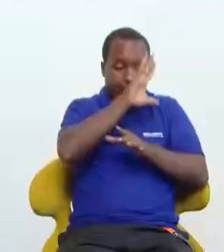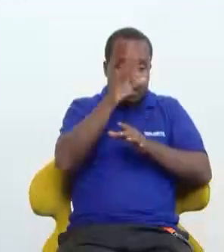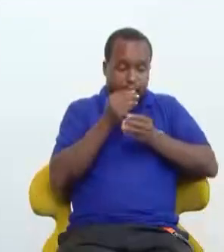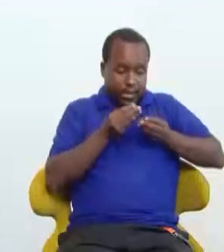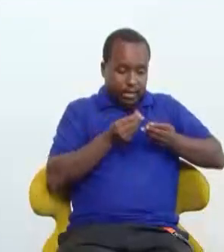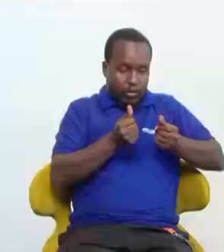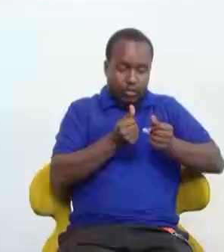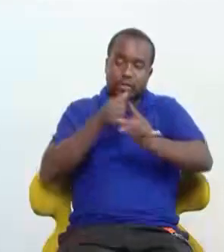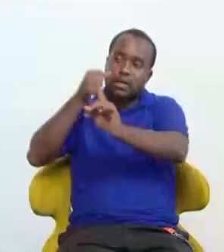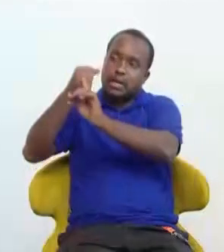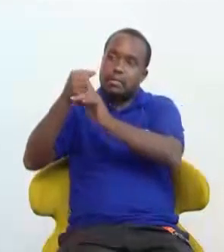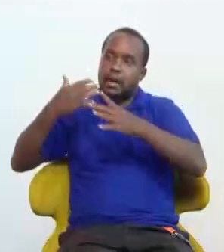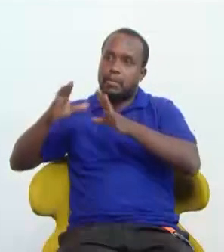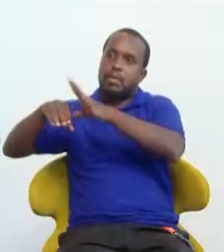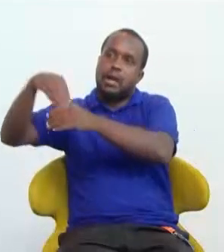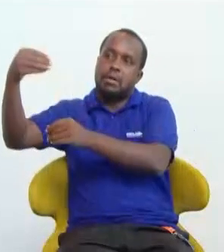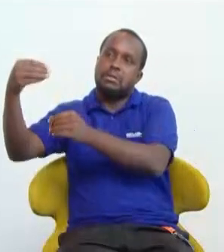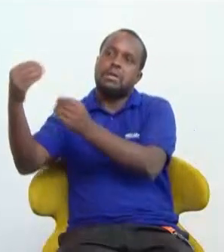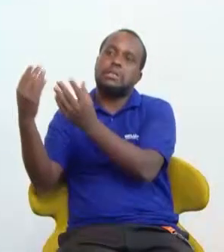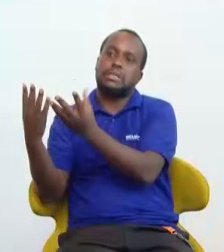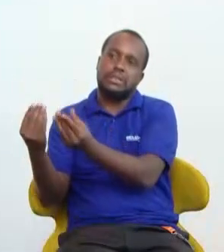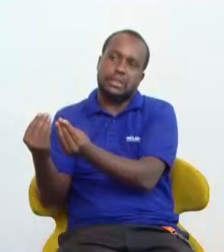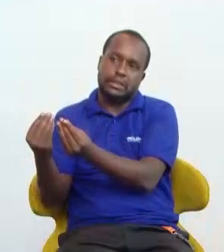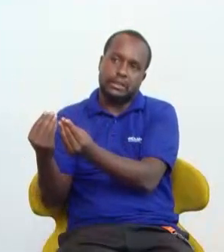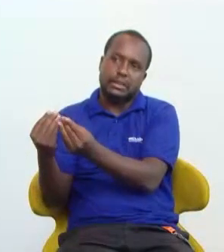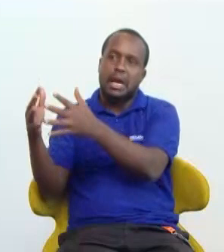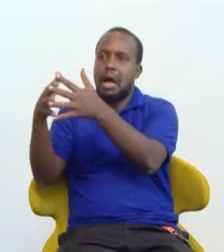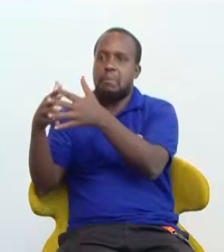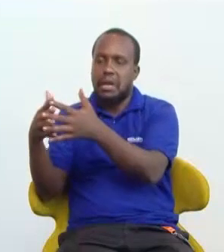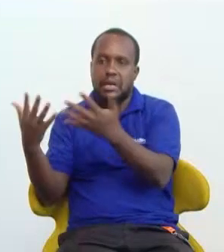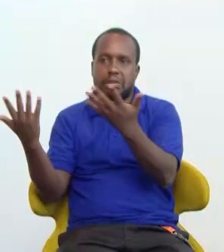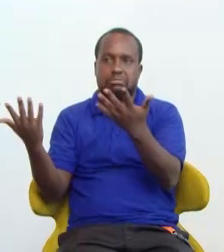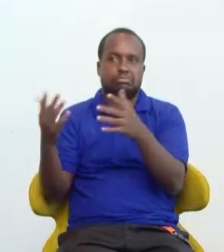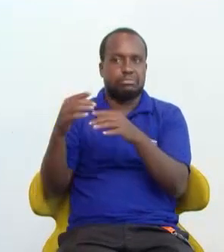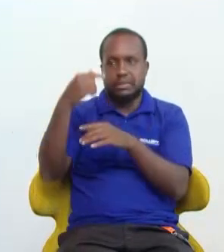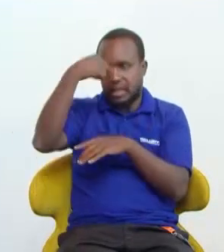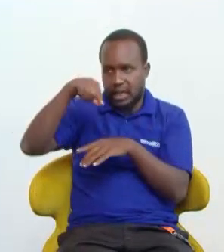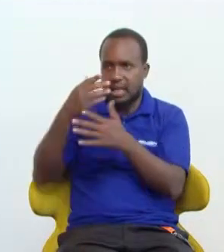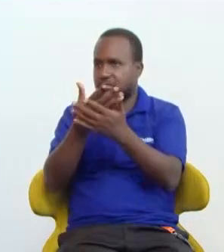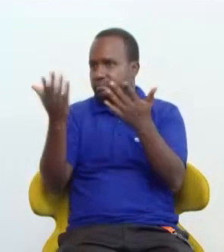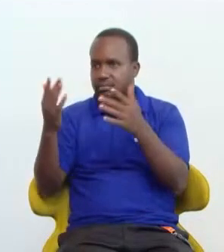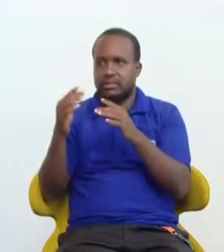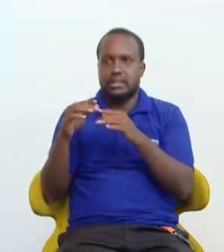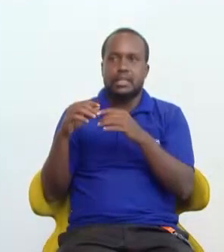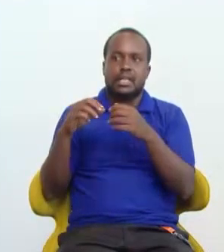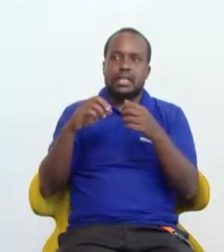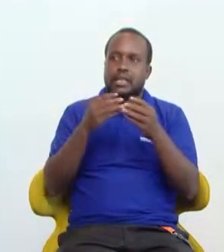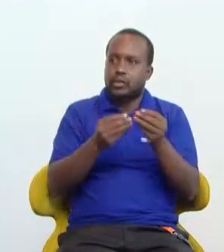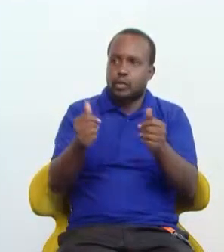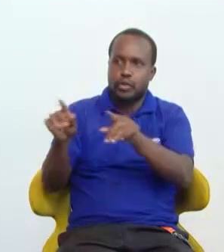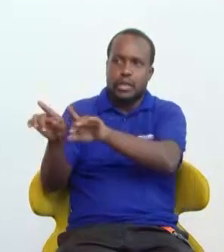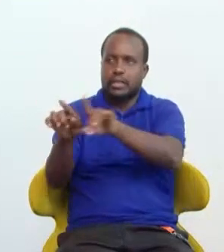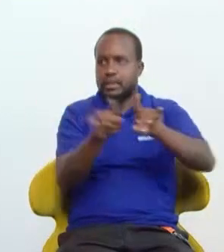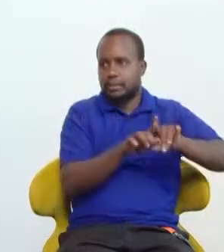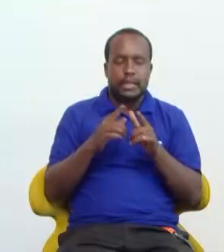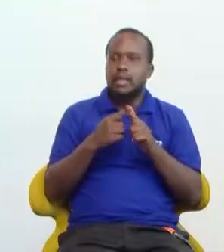Thailand. It can frankly help people in America. The solutions are common, the constraints are common no matter where you